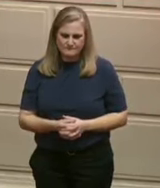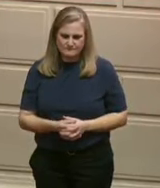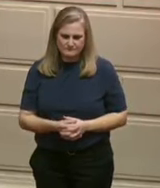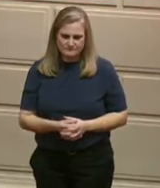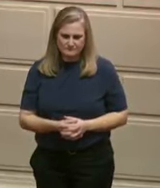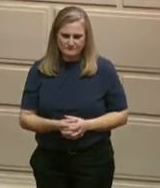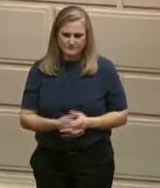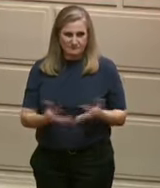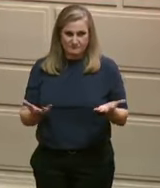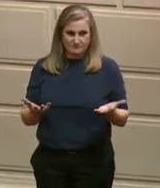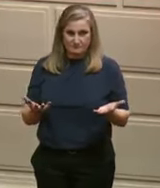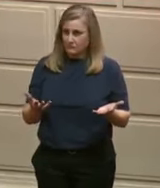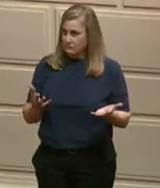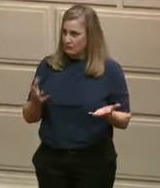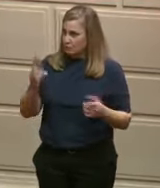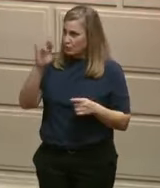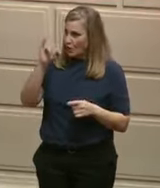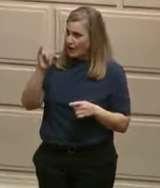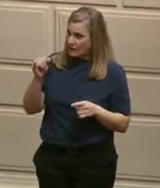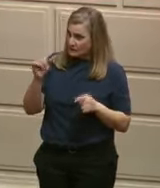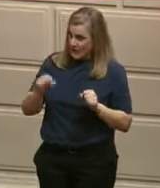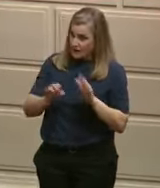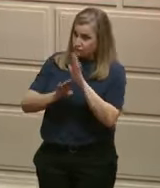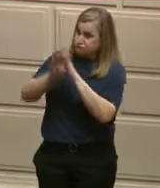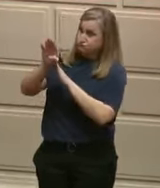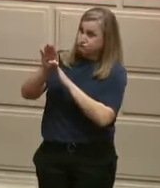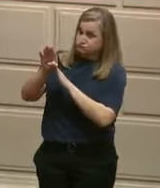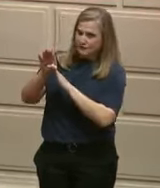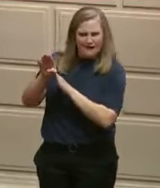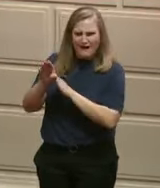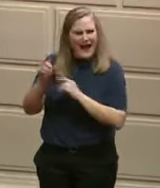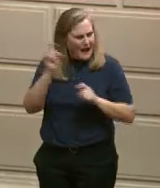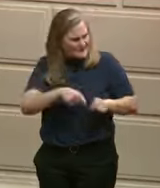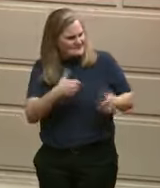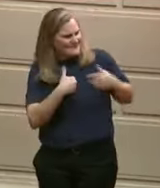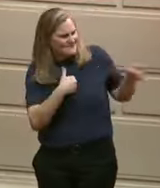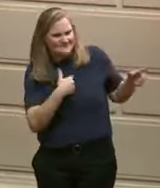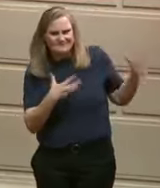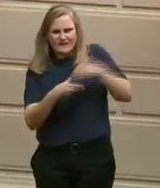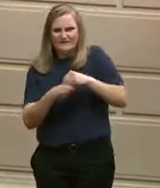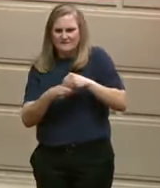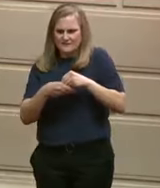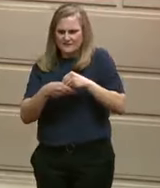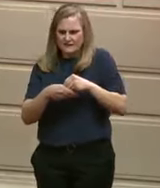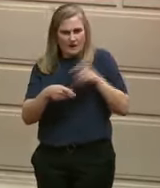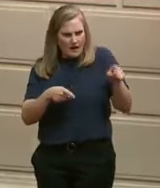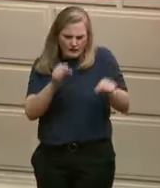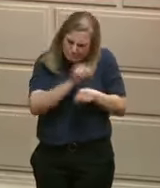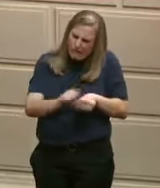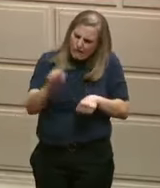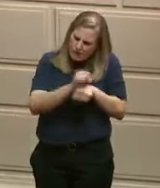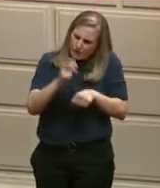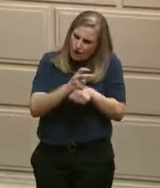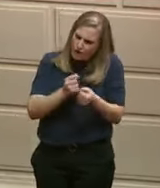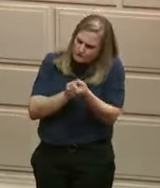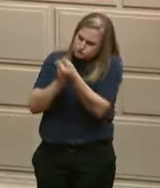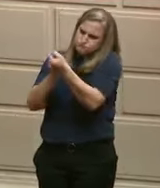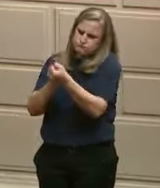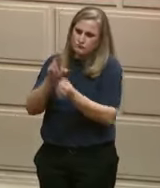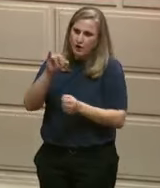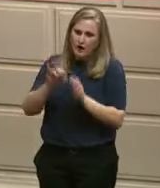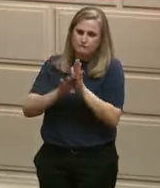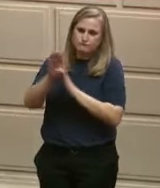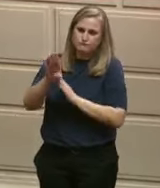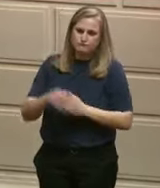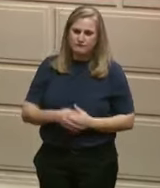meet the goals that we're setting without people doing the work. And it's the work that matters. It's not what we talk about. It's the work that